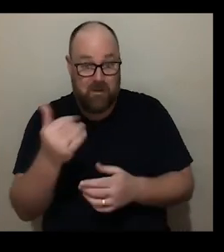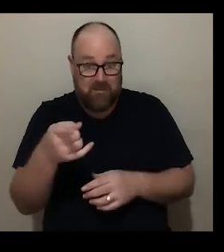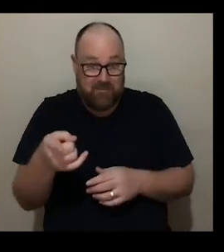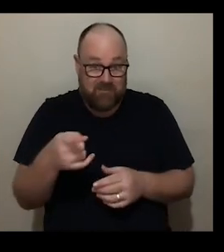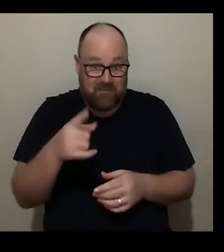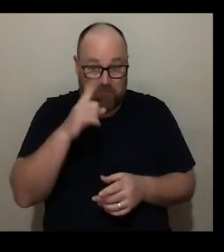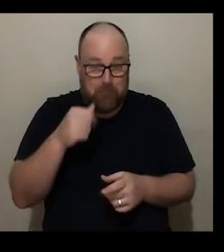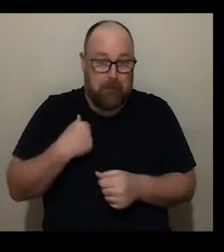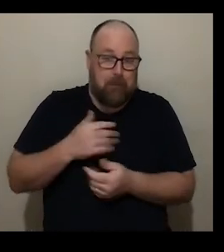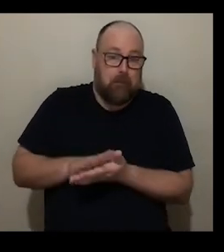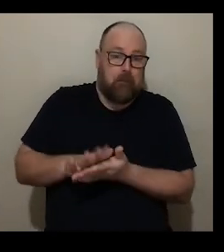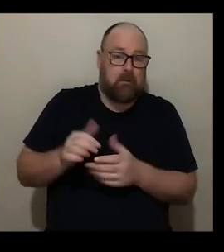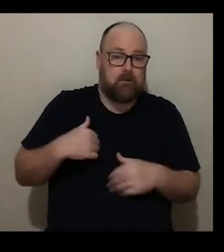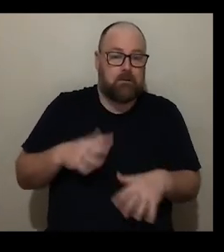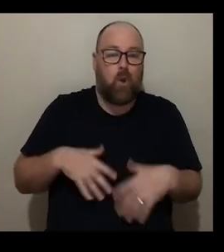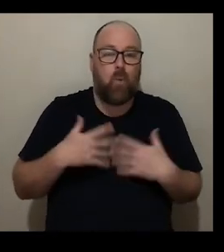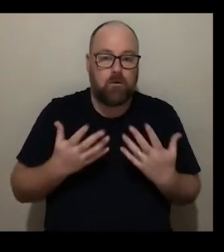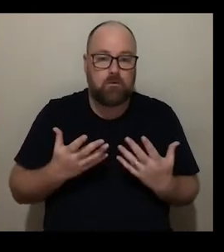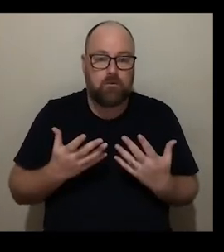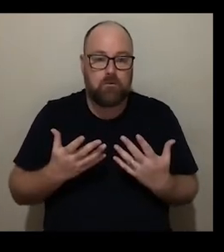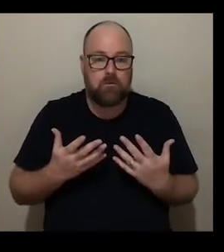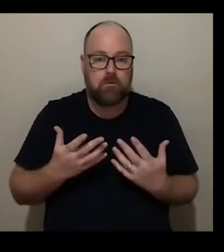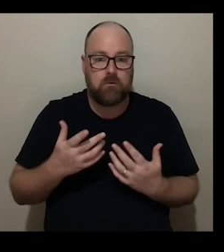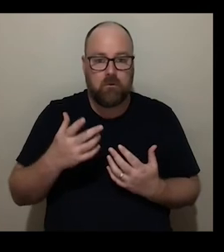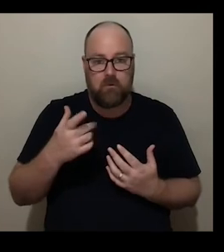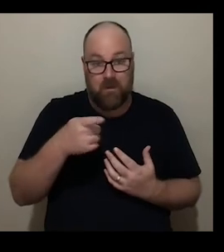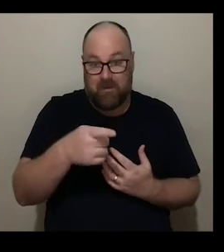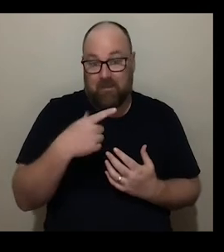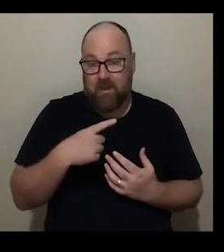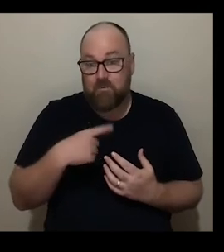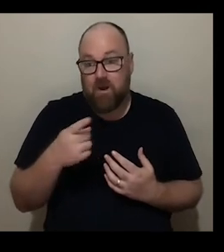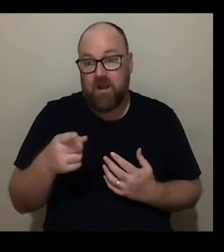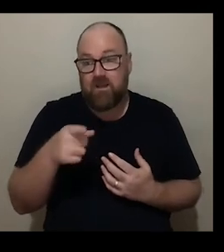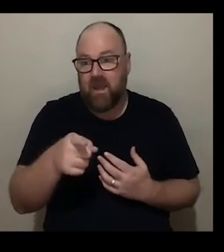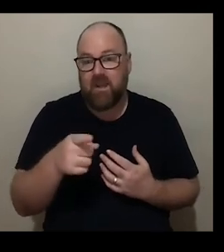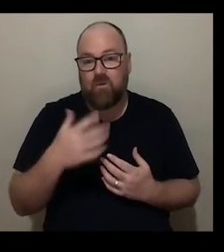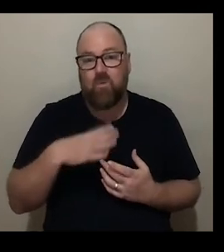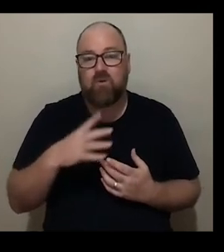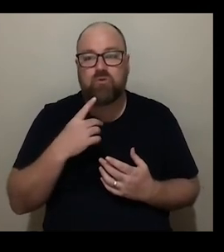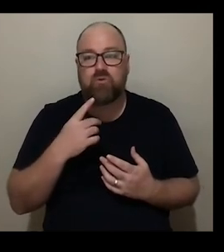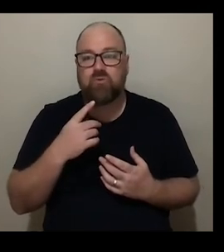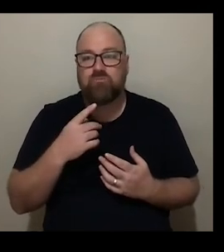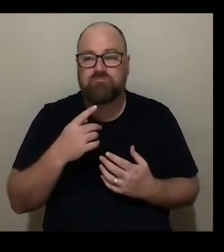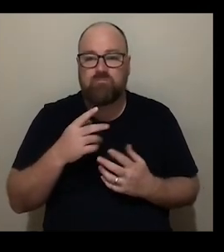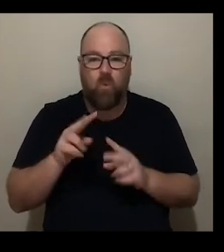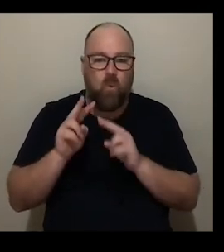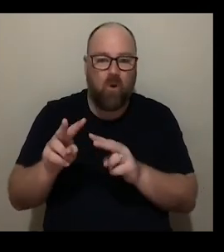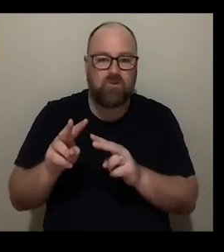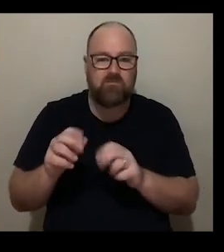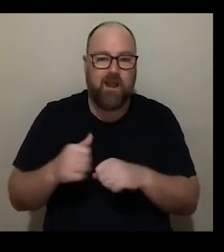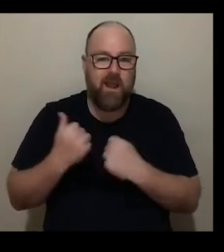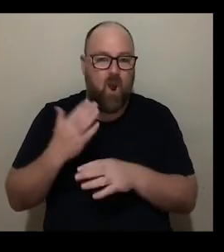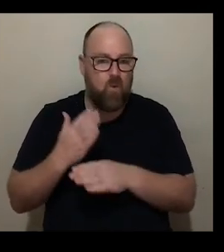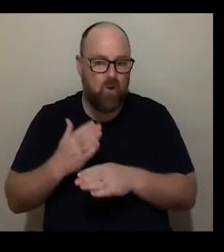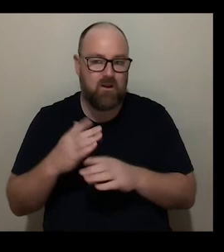why people have been you know dependent on other ways of engaging with the gallery um so um our events